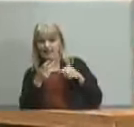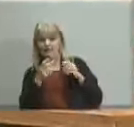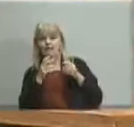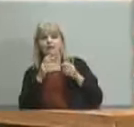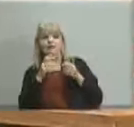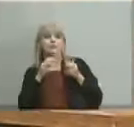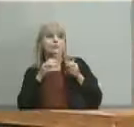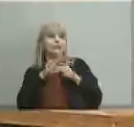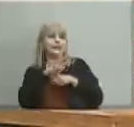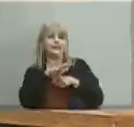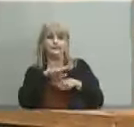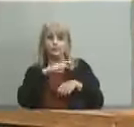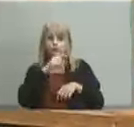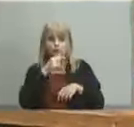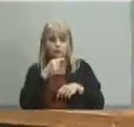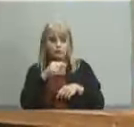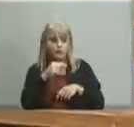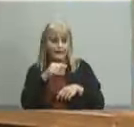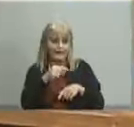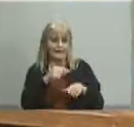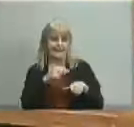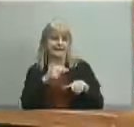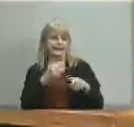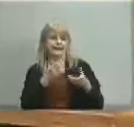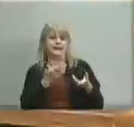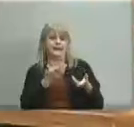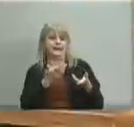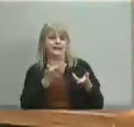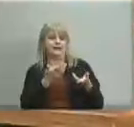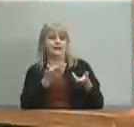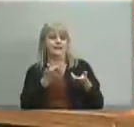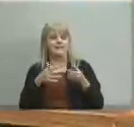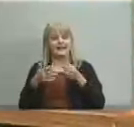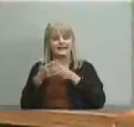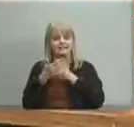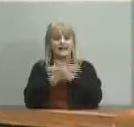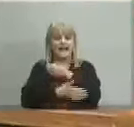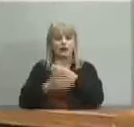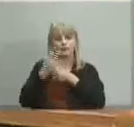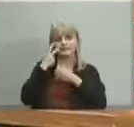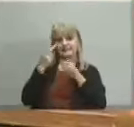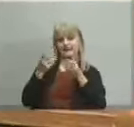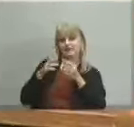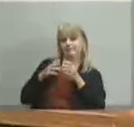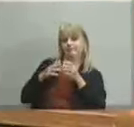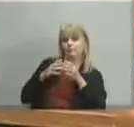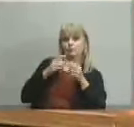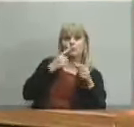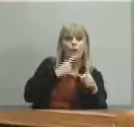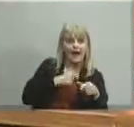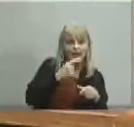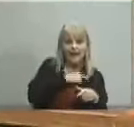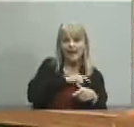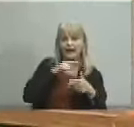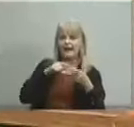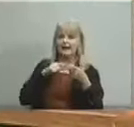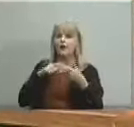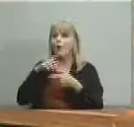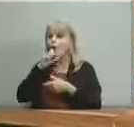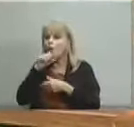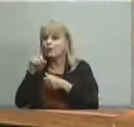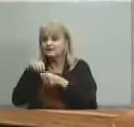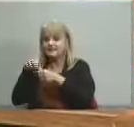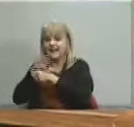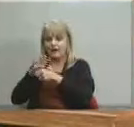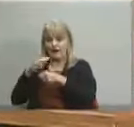on the eastern half of the county and we see lots and lots of red and orange in the area that i've